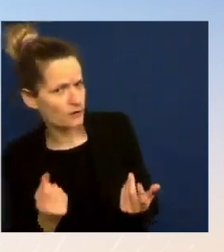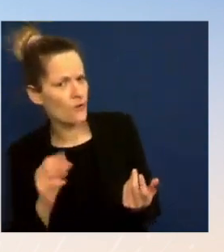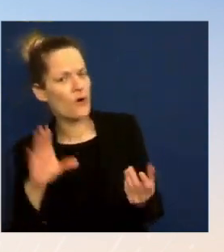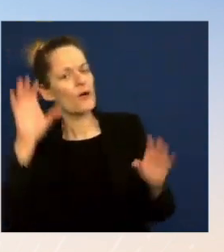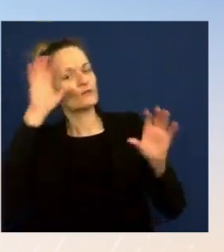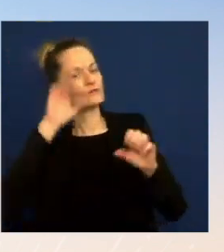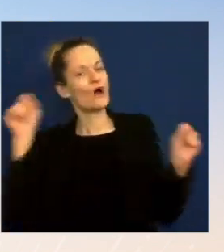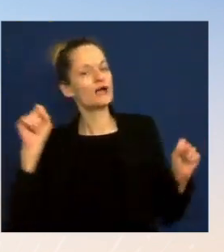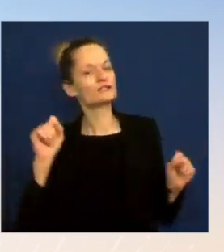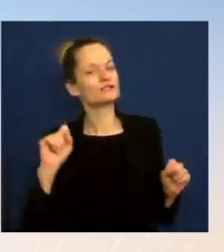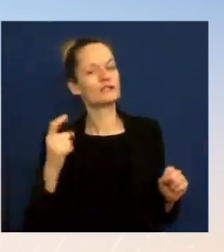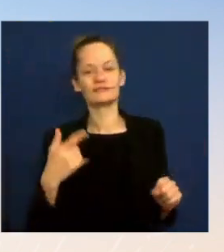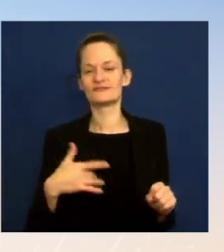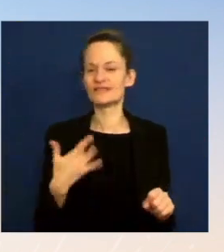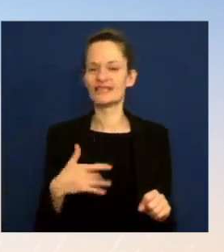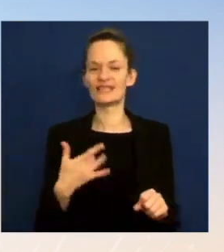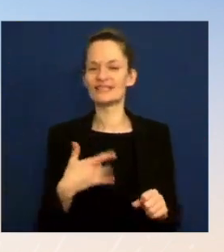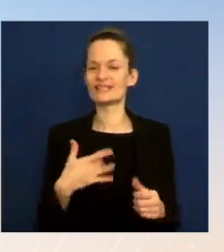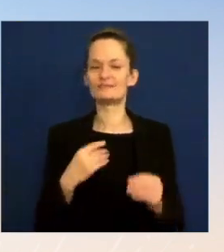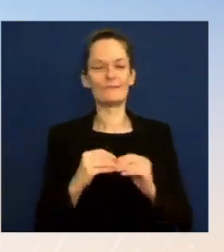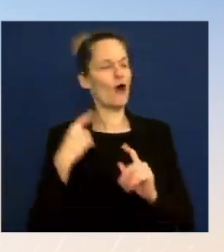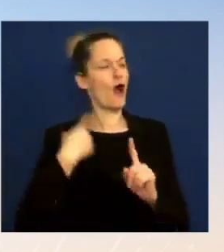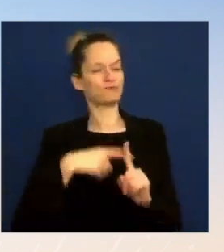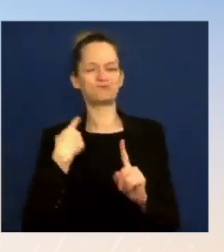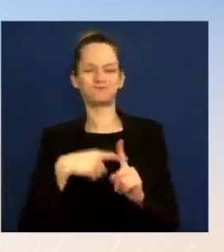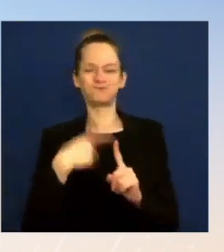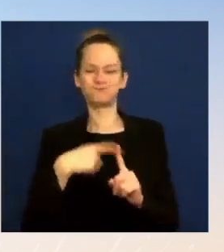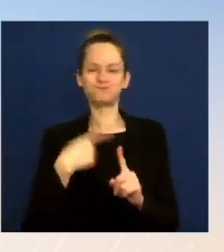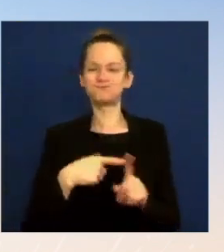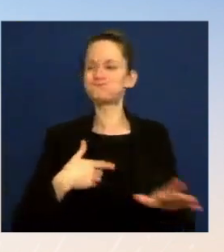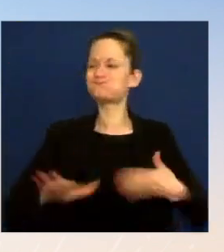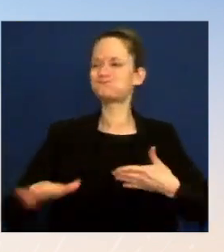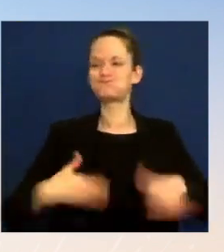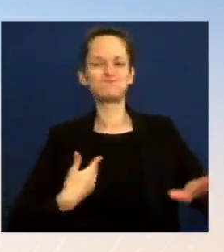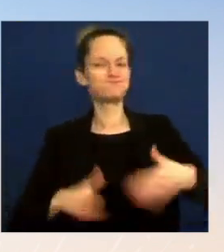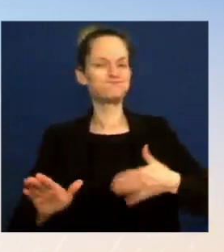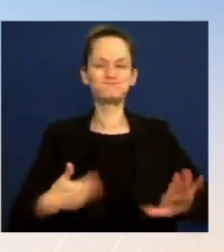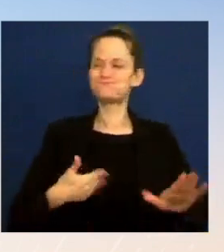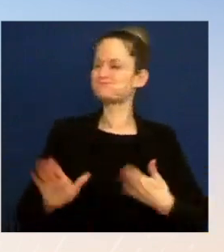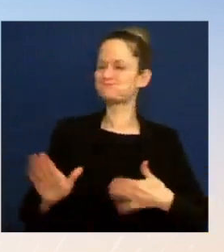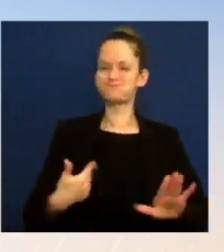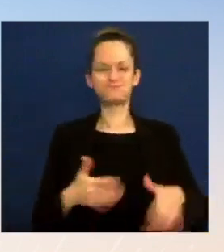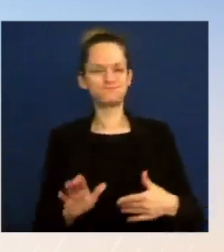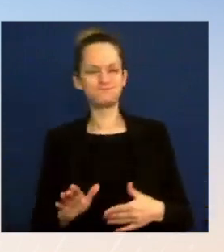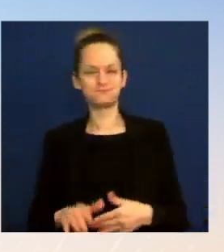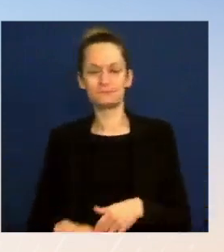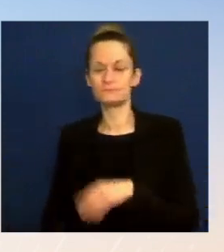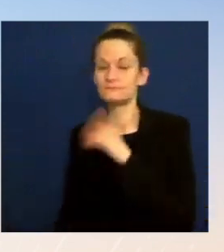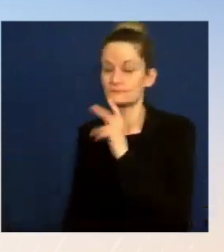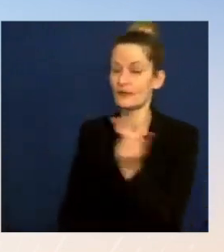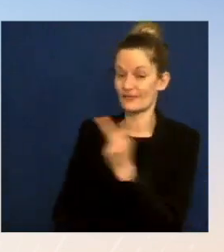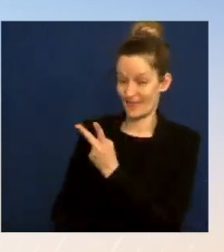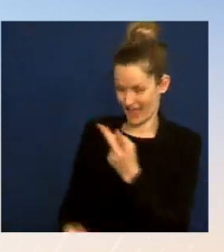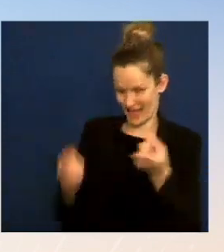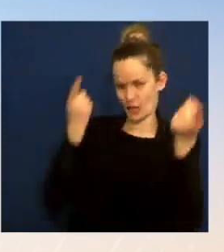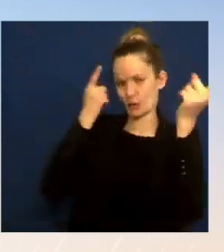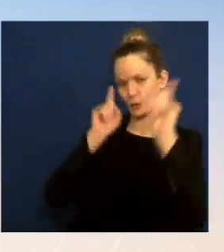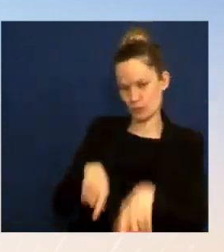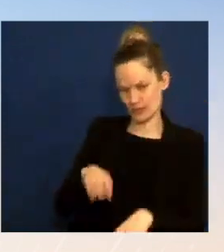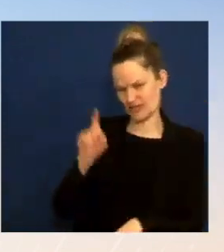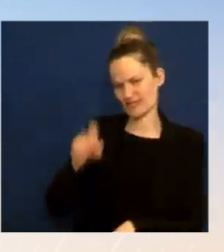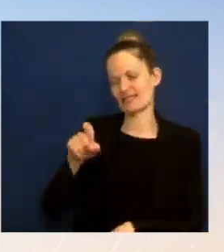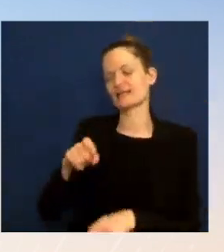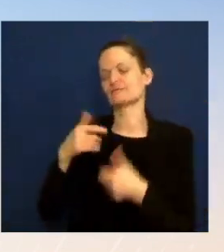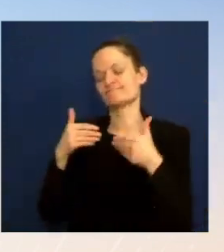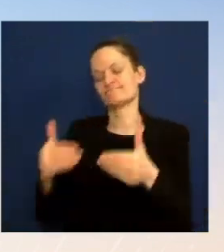things are moving in the right direction? Ms. There was agreement on the need to move forward, agreement on the need to make these historic investments in